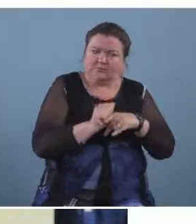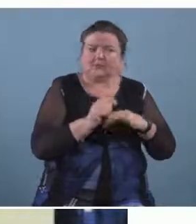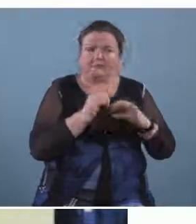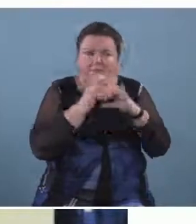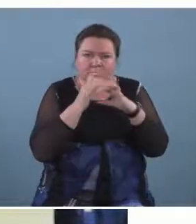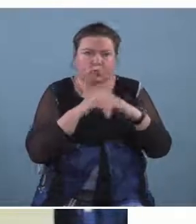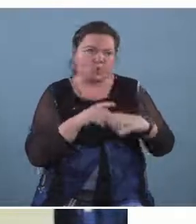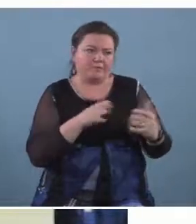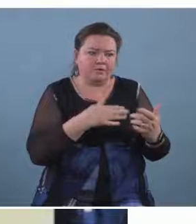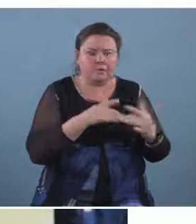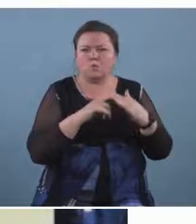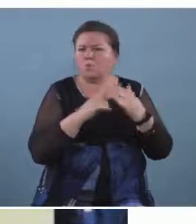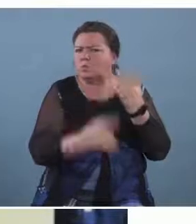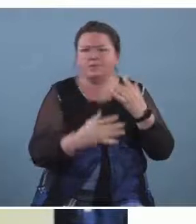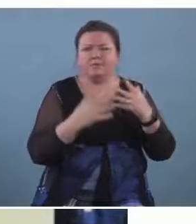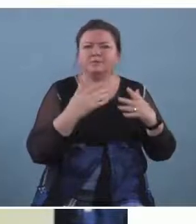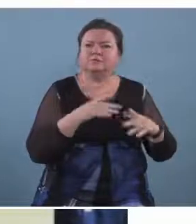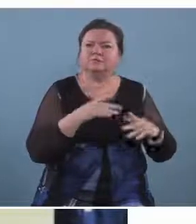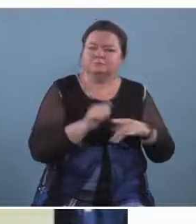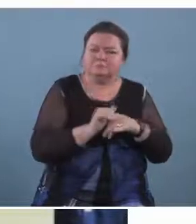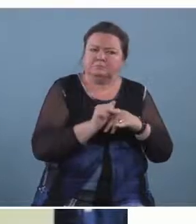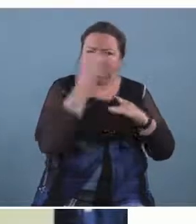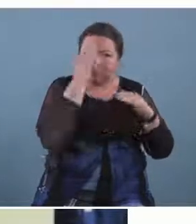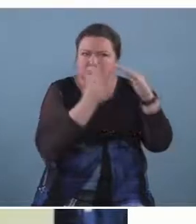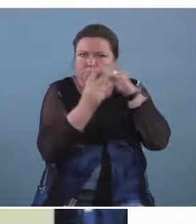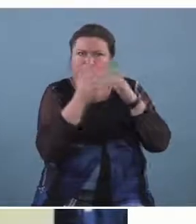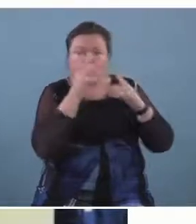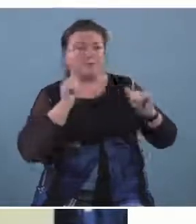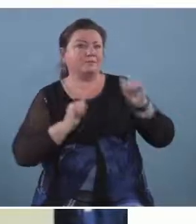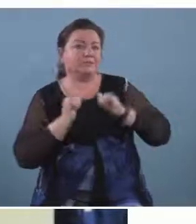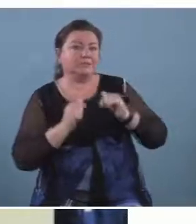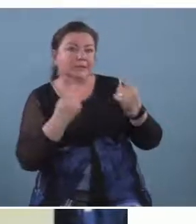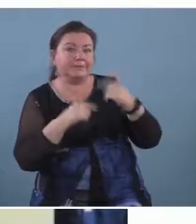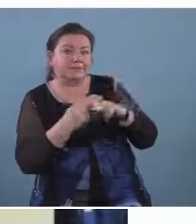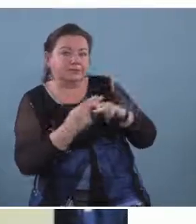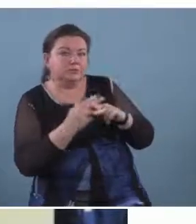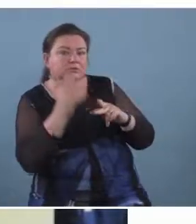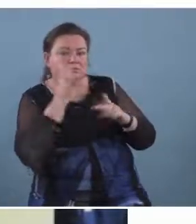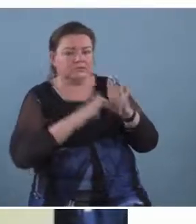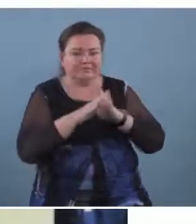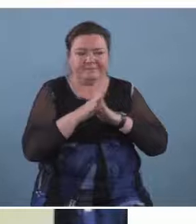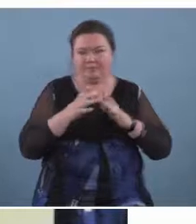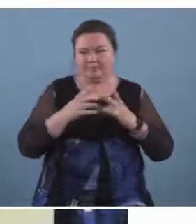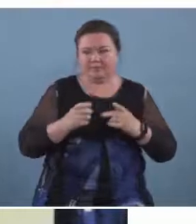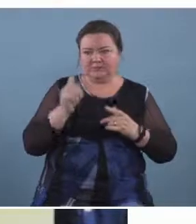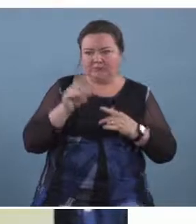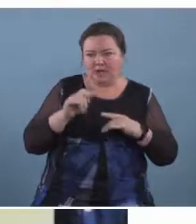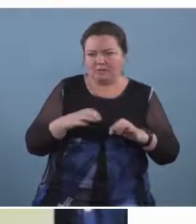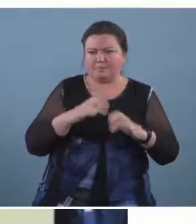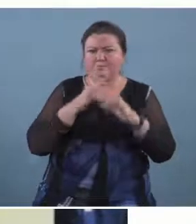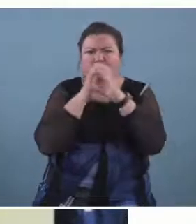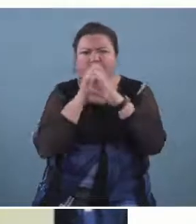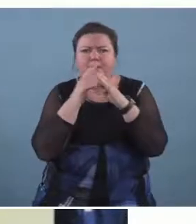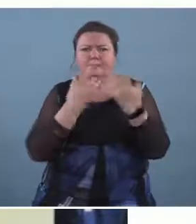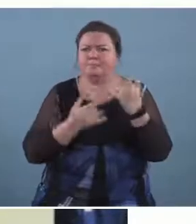coming up um you will be practicing at home you will be developing your technique on the trumpet for example